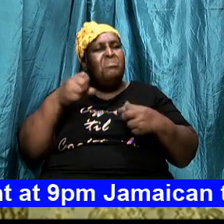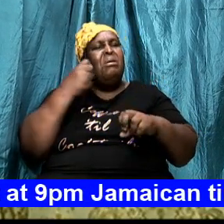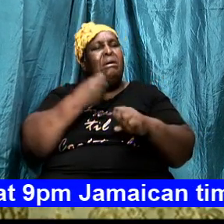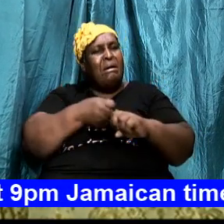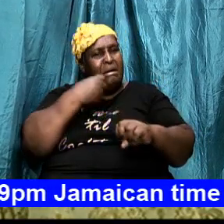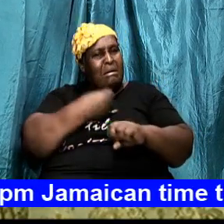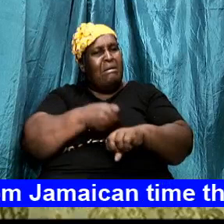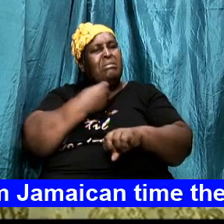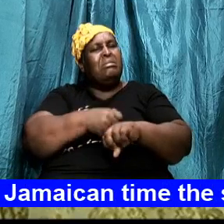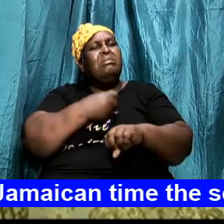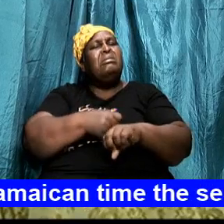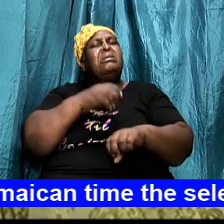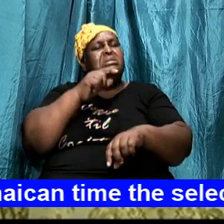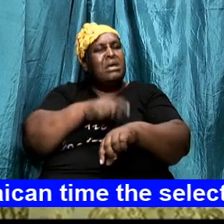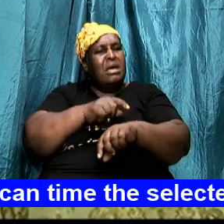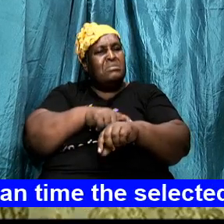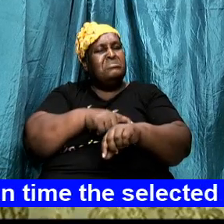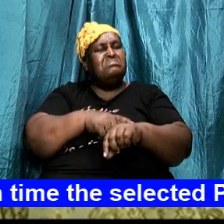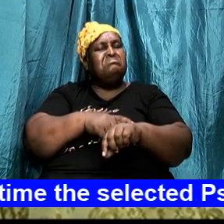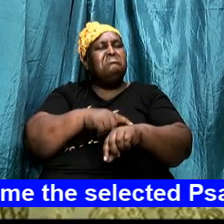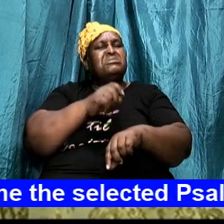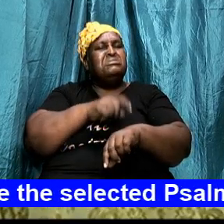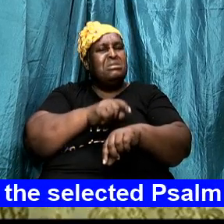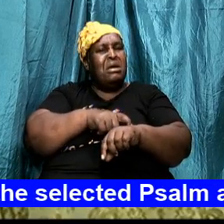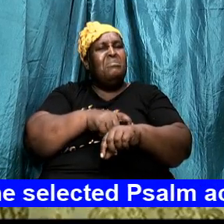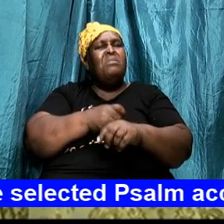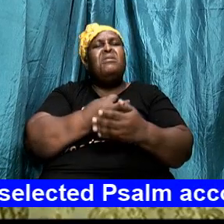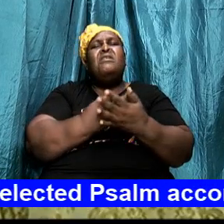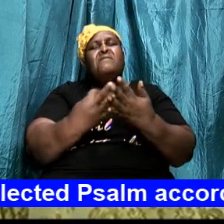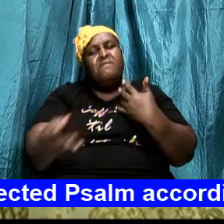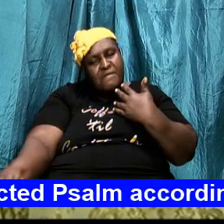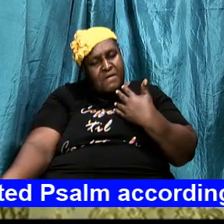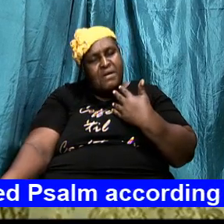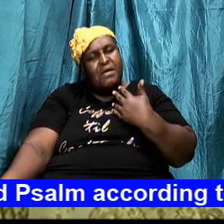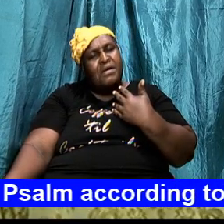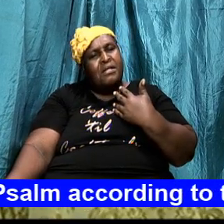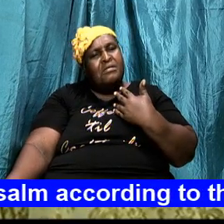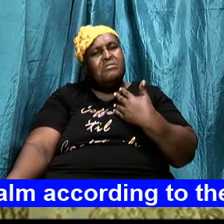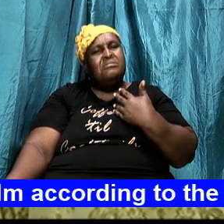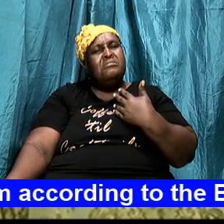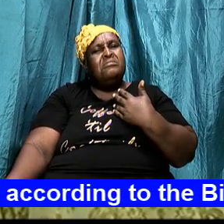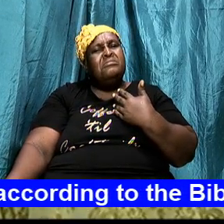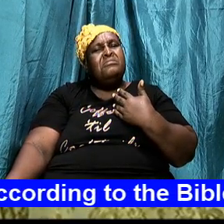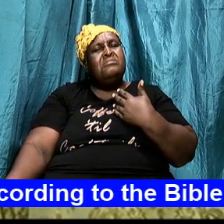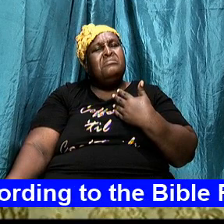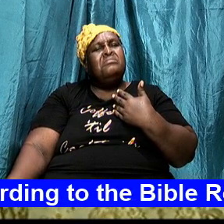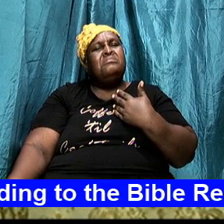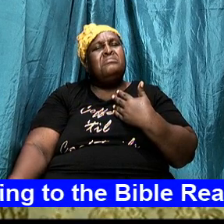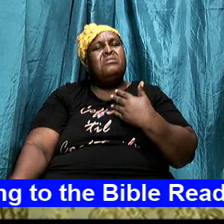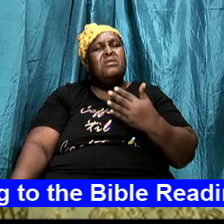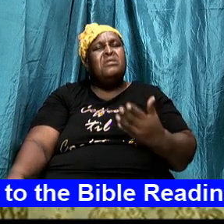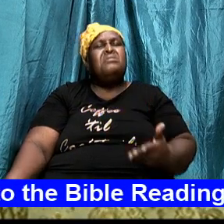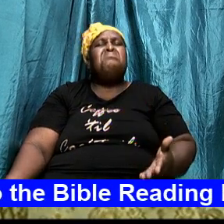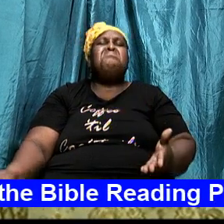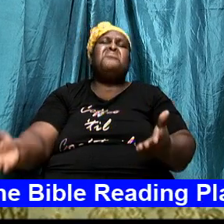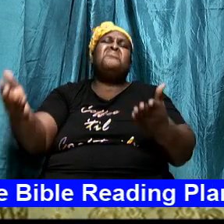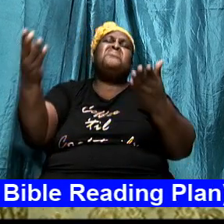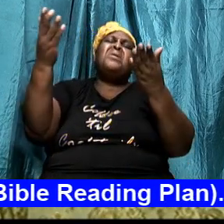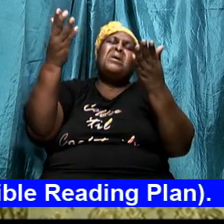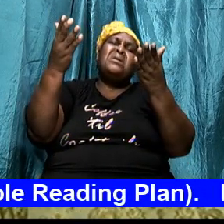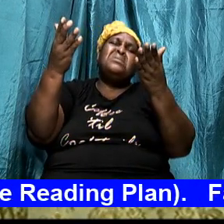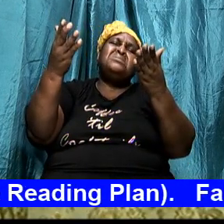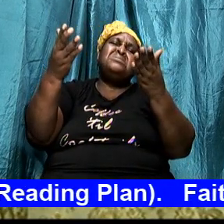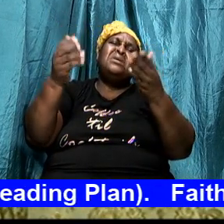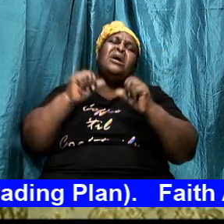and at times I might trip up and at times I might fall I'm going to get up back though